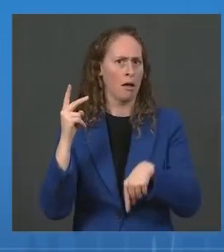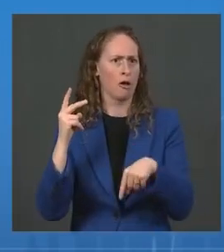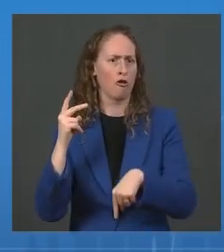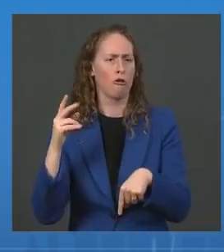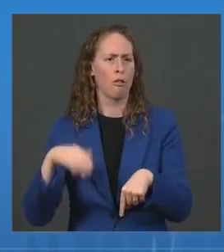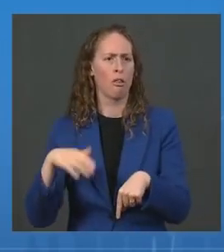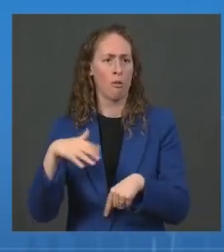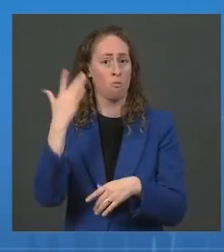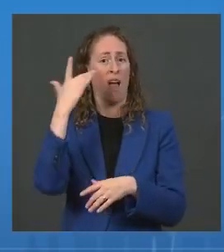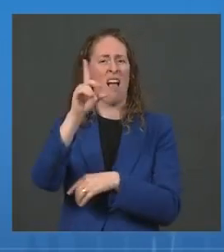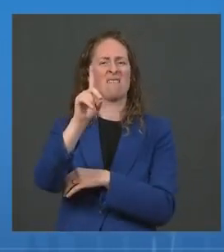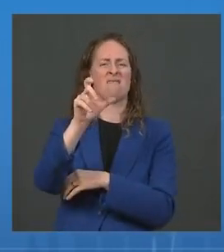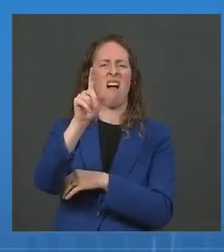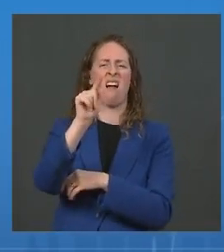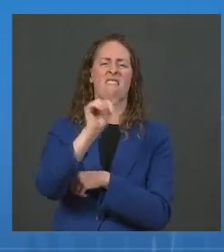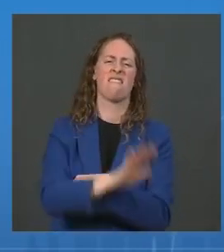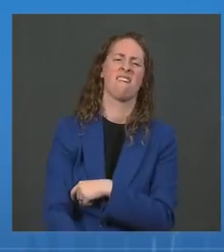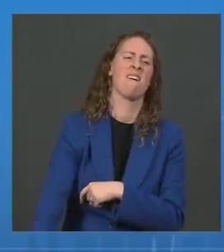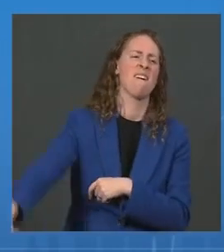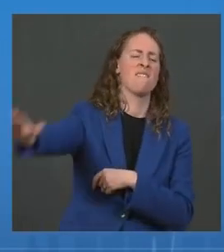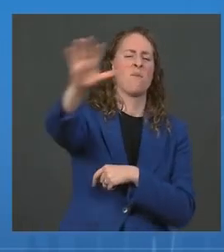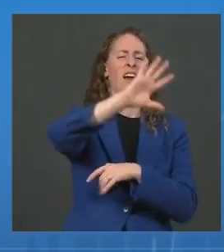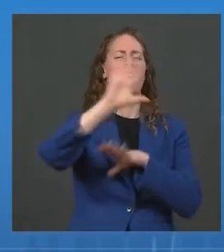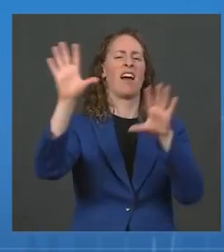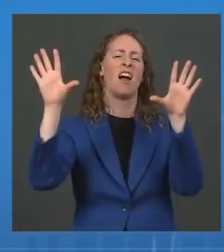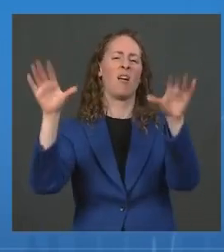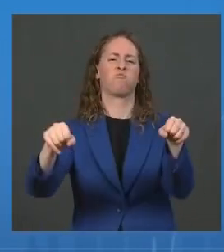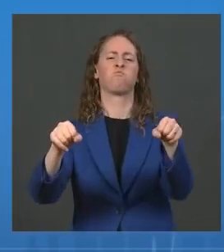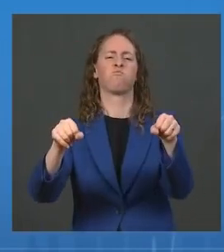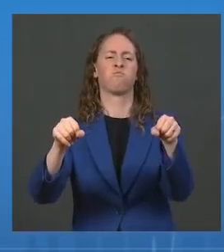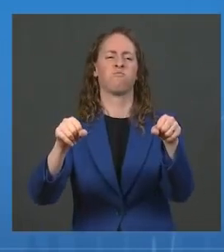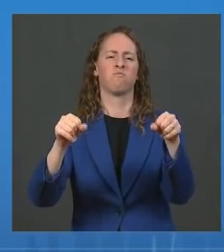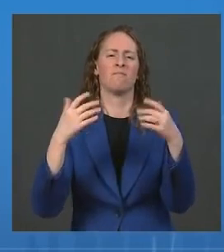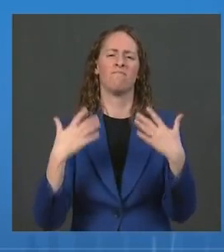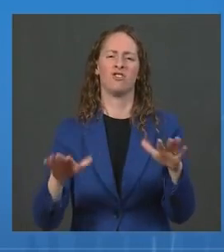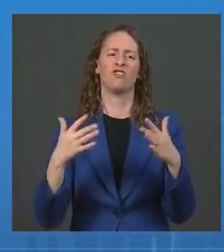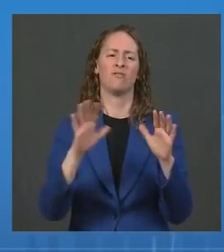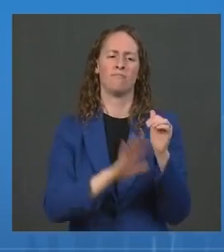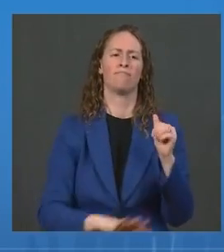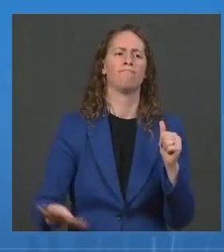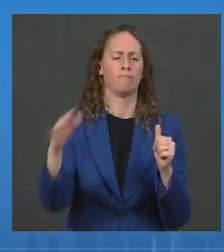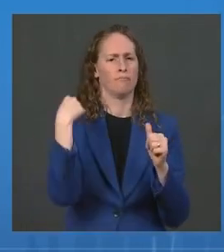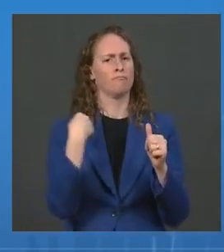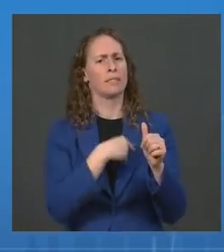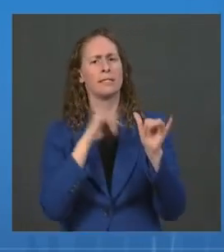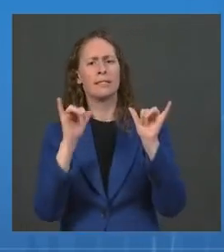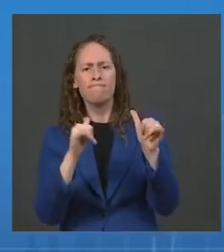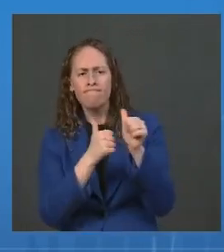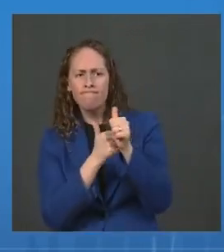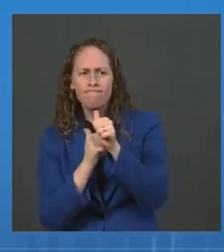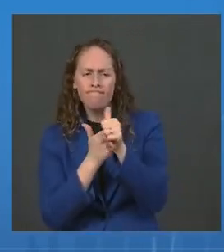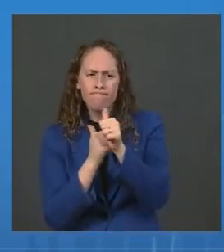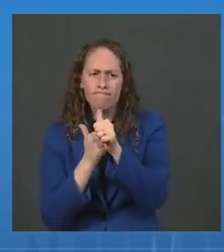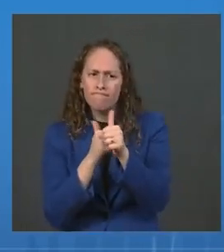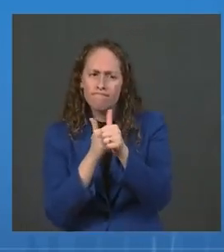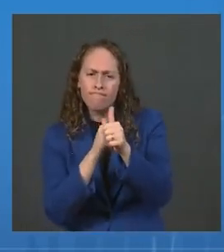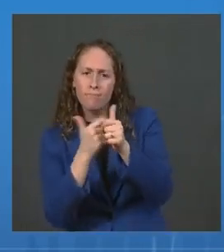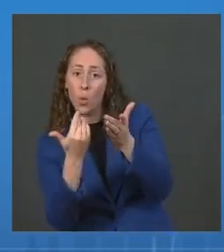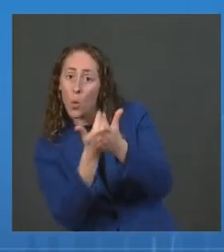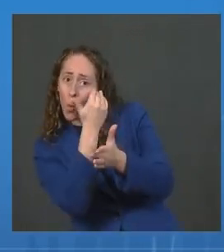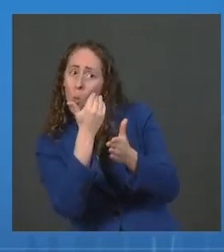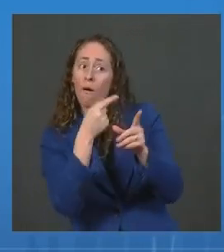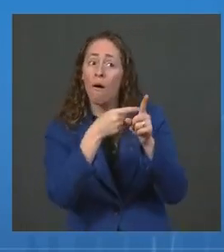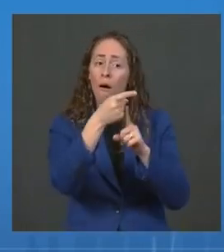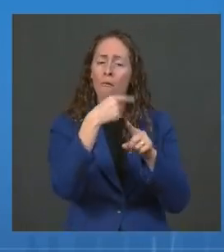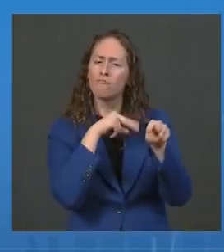As always, we will continue to closely monitor these and other emerging variants. But the most important thing